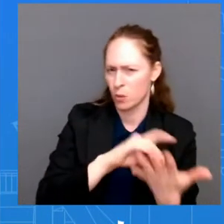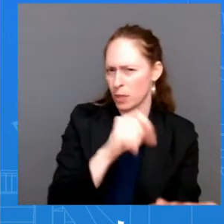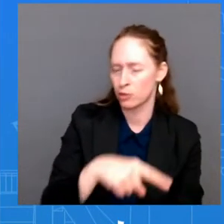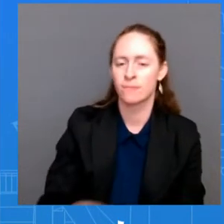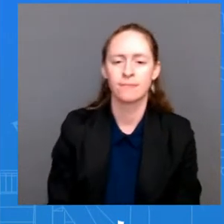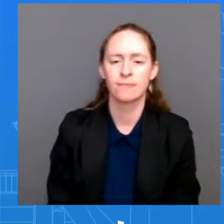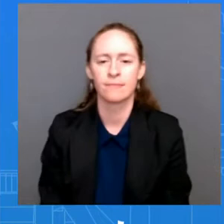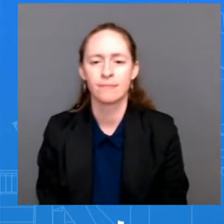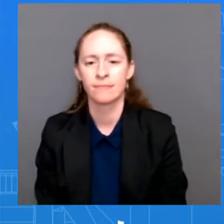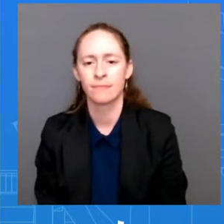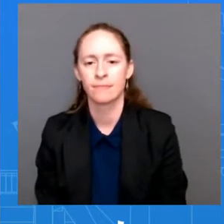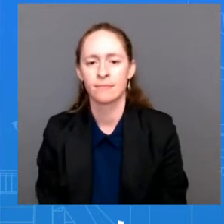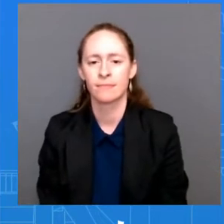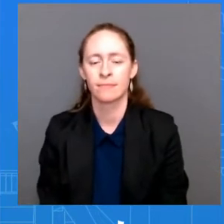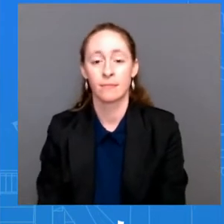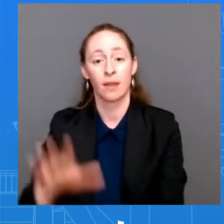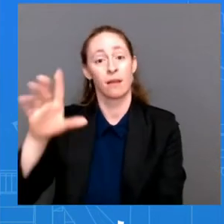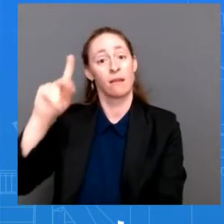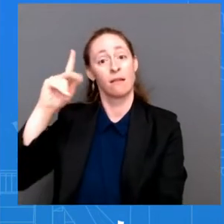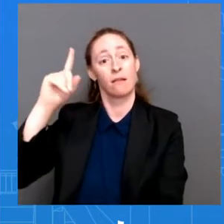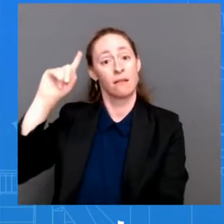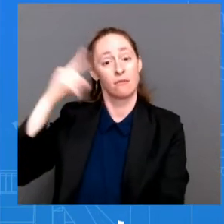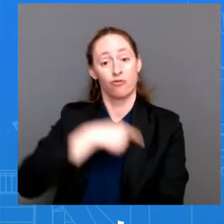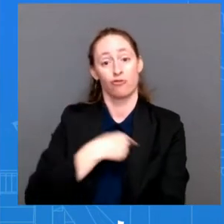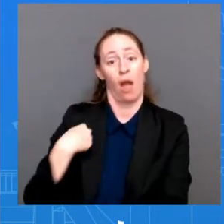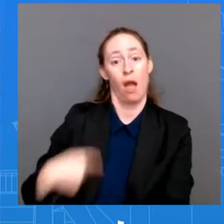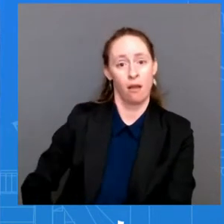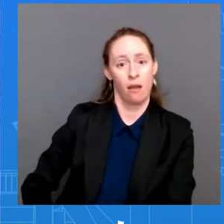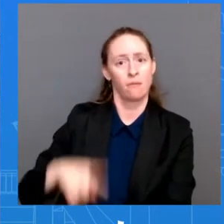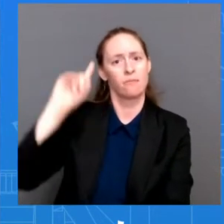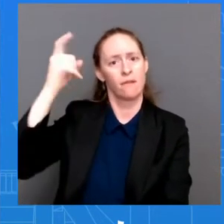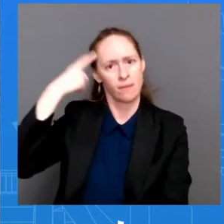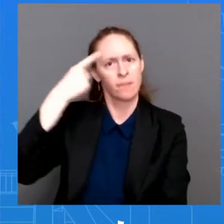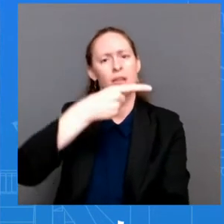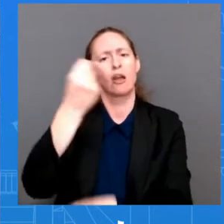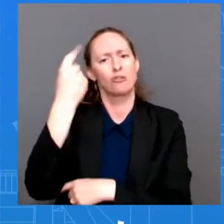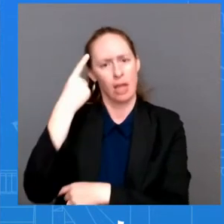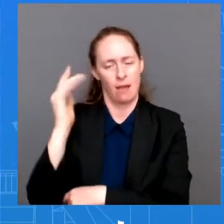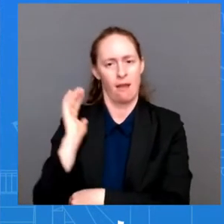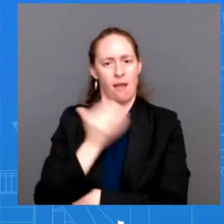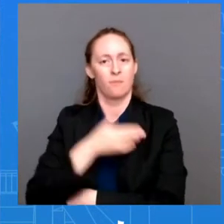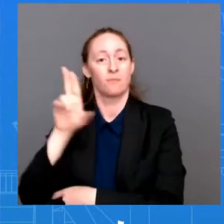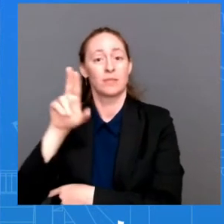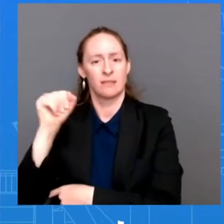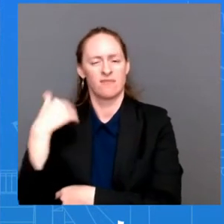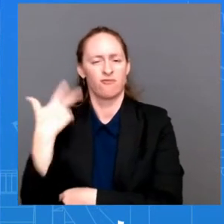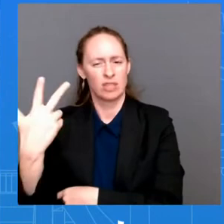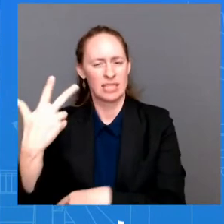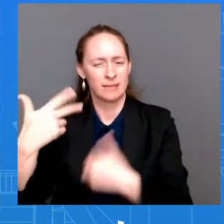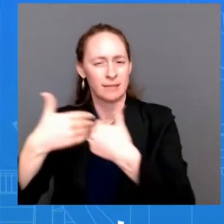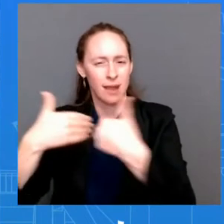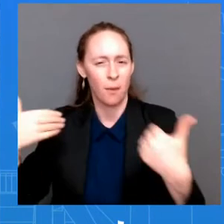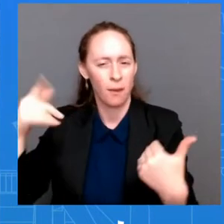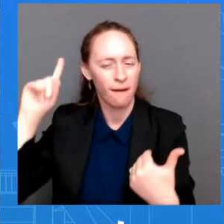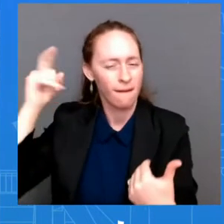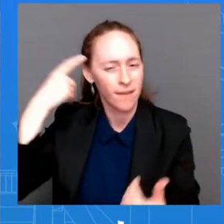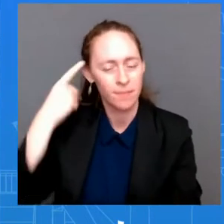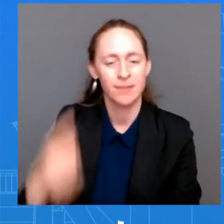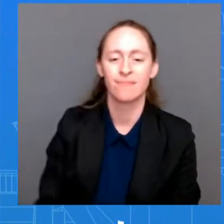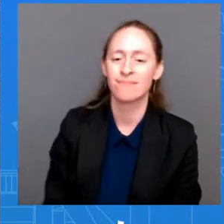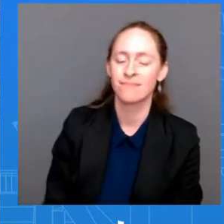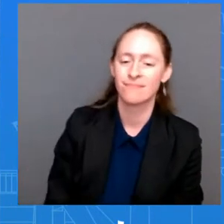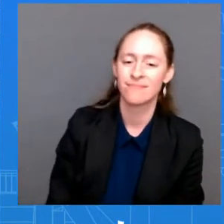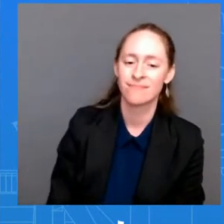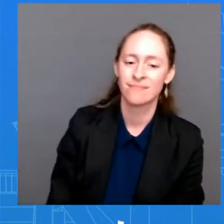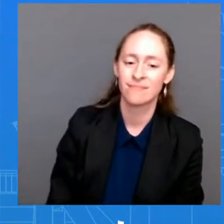understands well the separation of powers. The If you are confident about that, was this an issue that